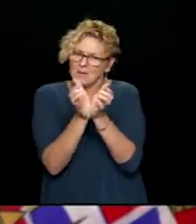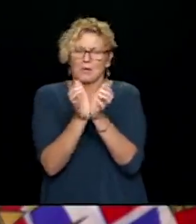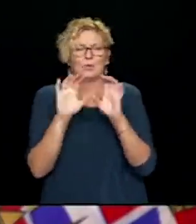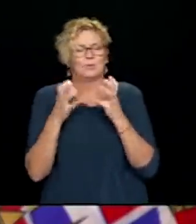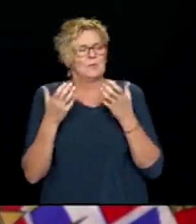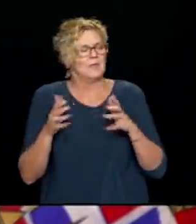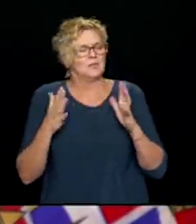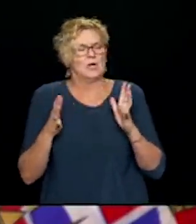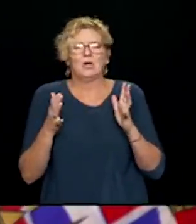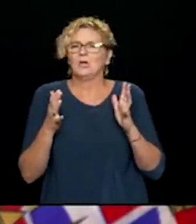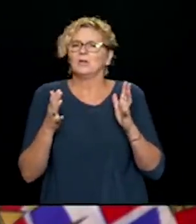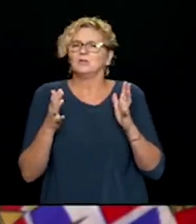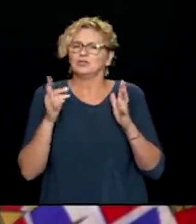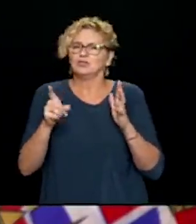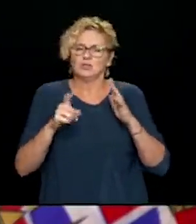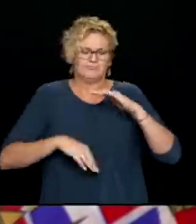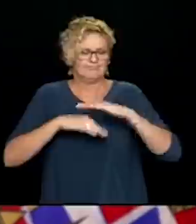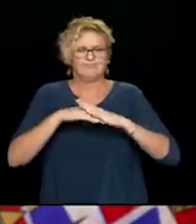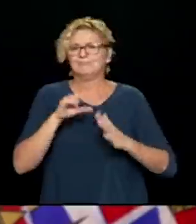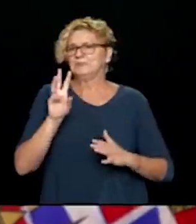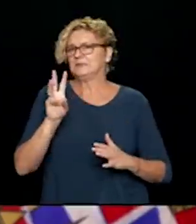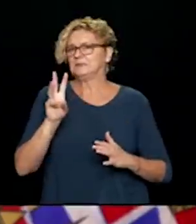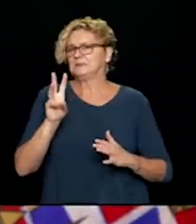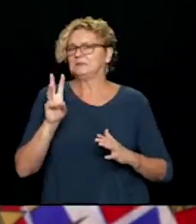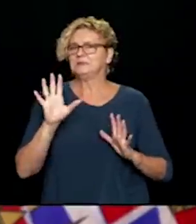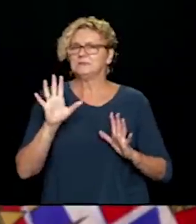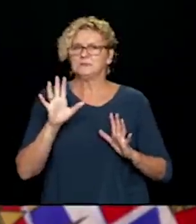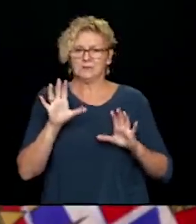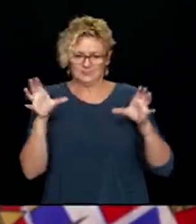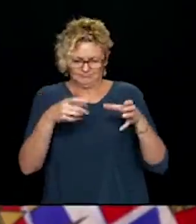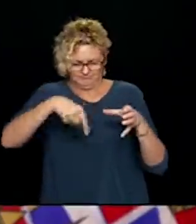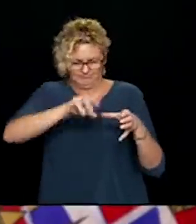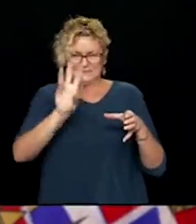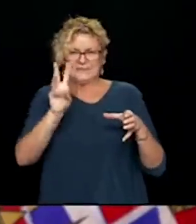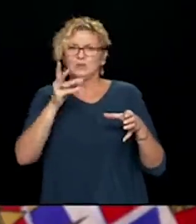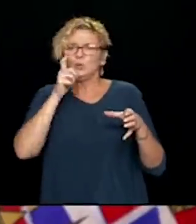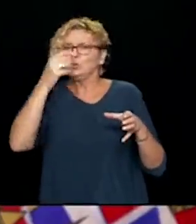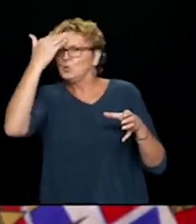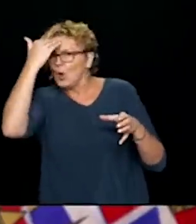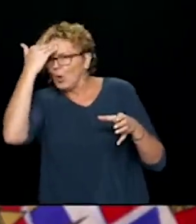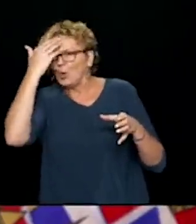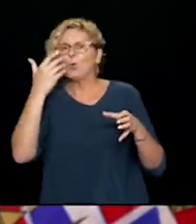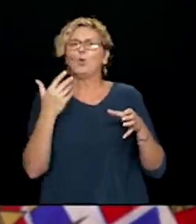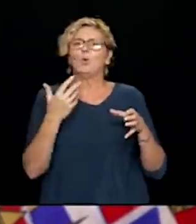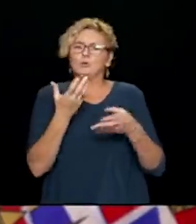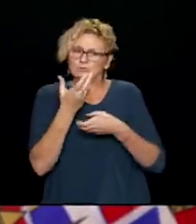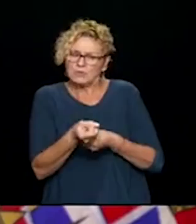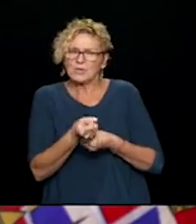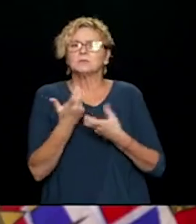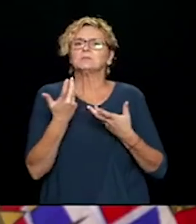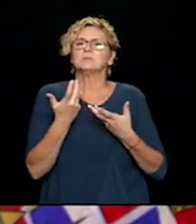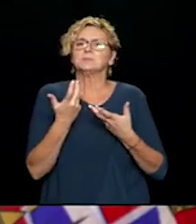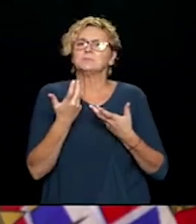we need to stick to small groups. That means stick to six, keep our groups small, and spend time with